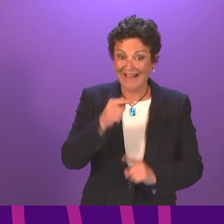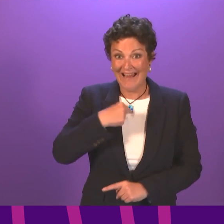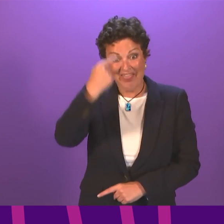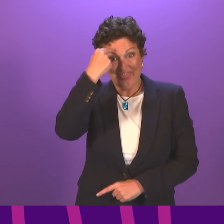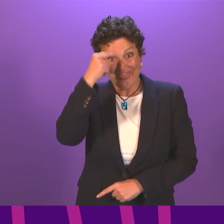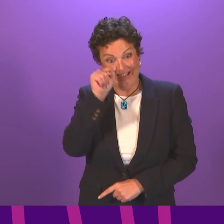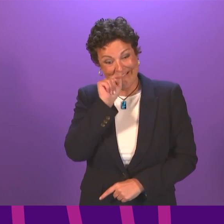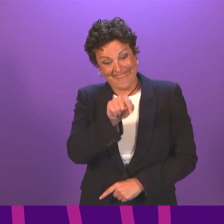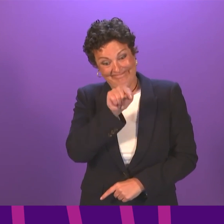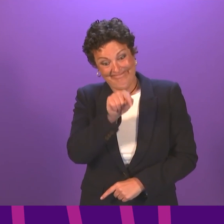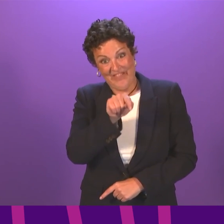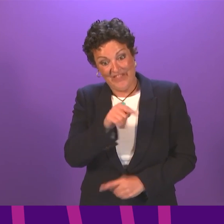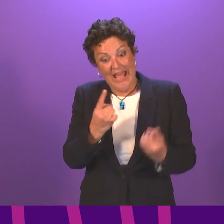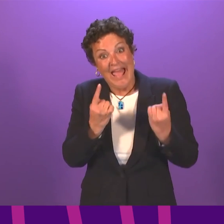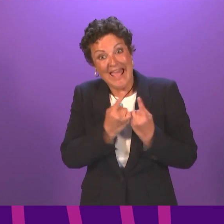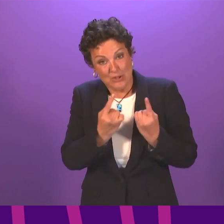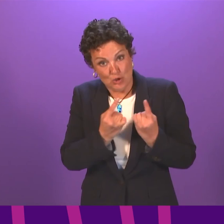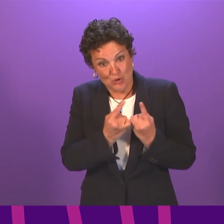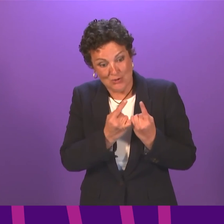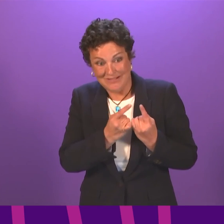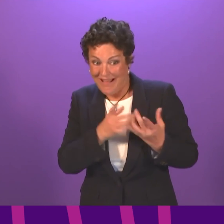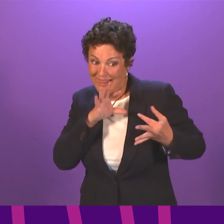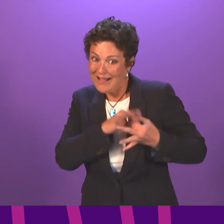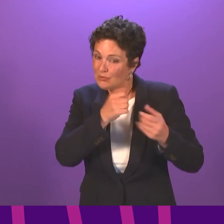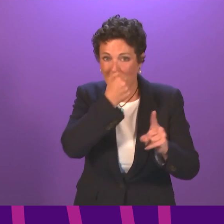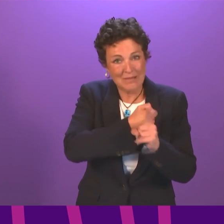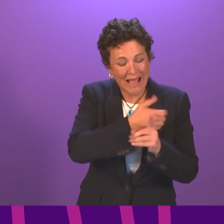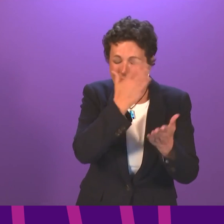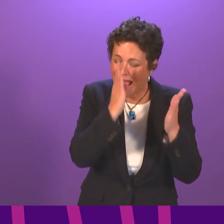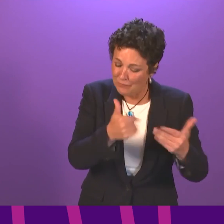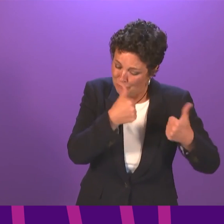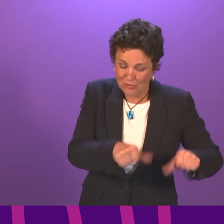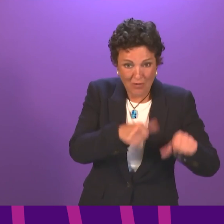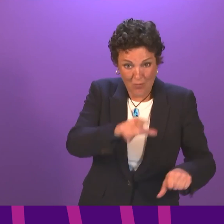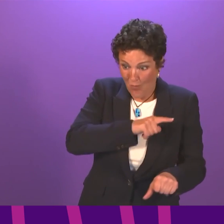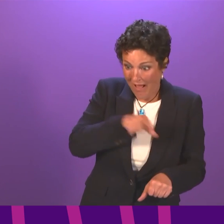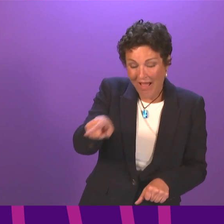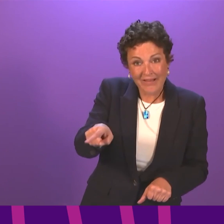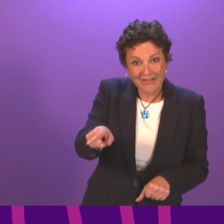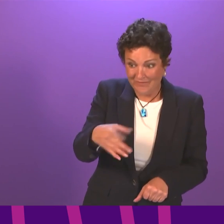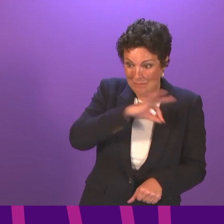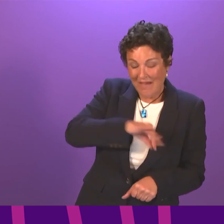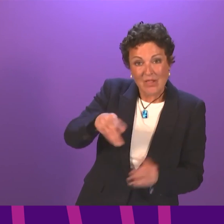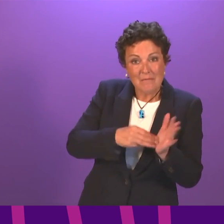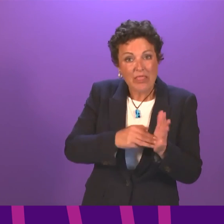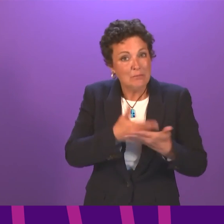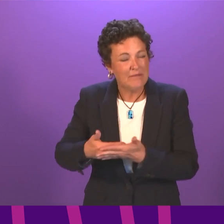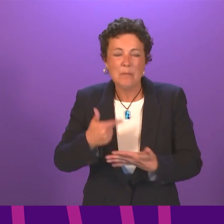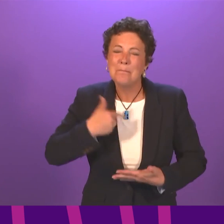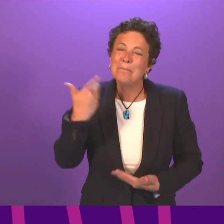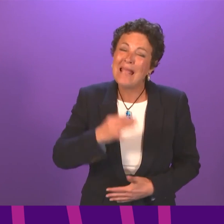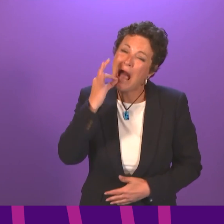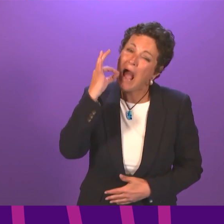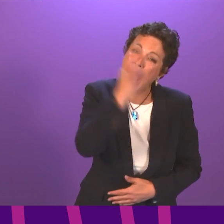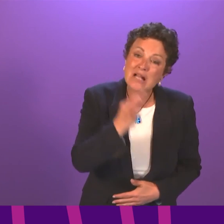this campaign need to be resolved quickly in the best interests of mothers and babies. We have repeatedly called in the Home Office to